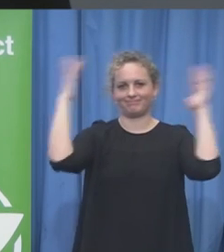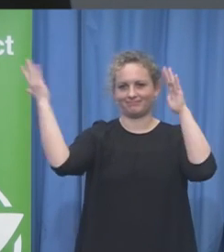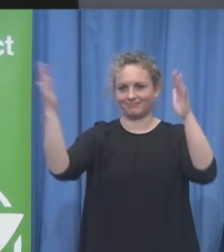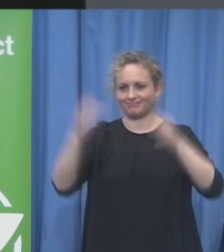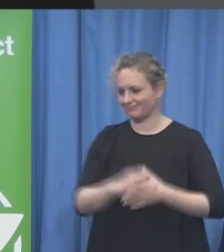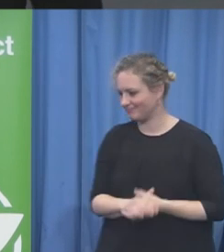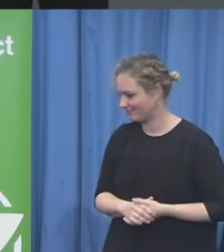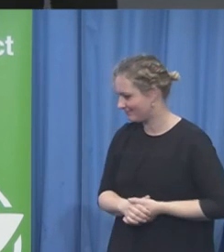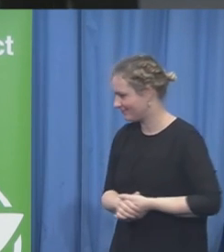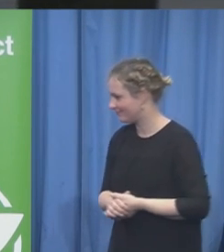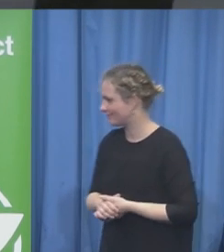Thank you, Morten.